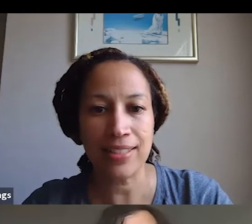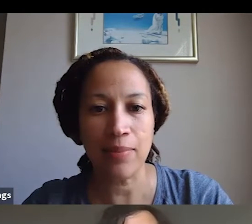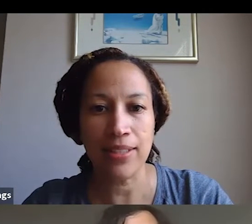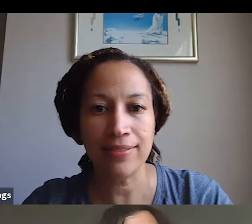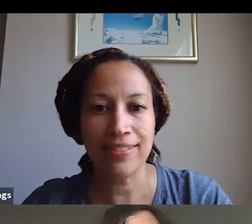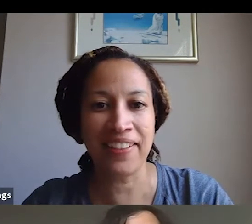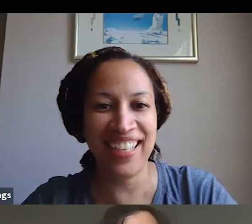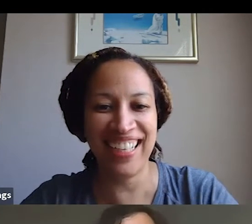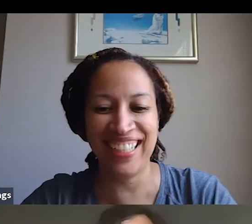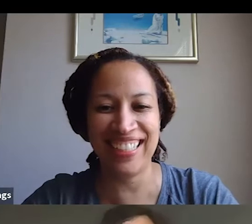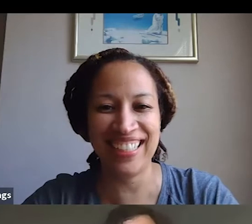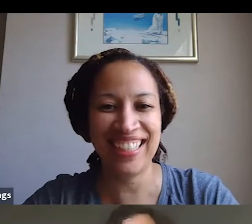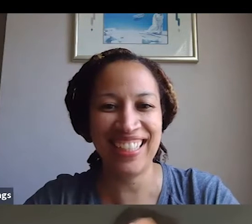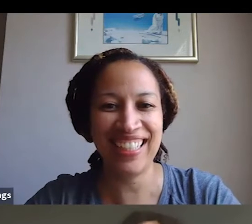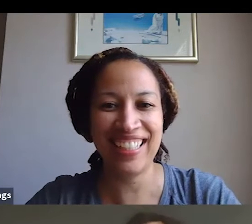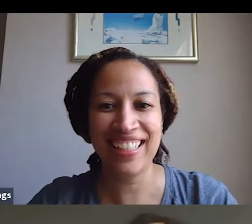say something.